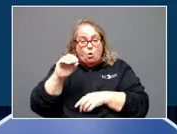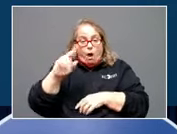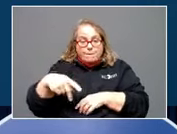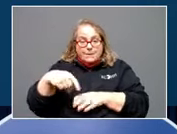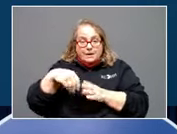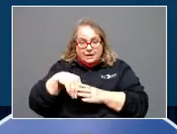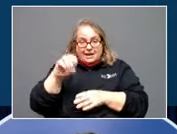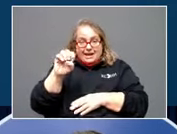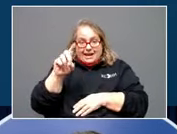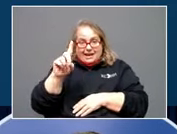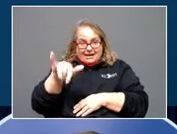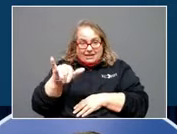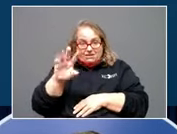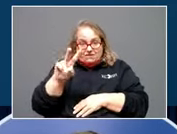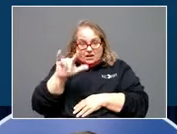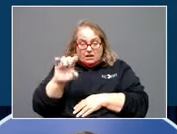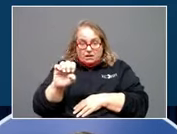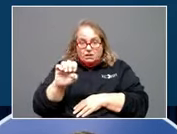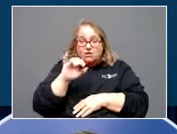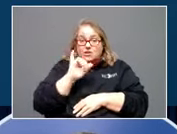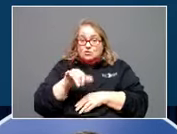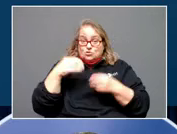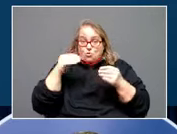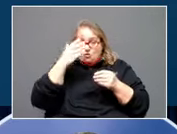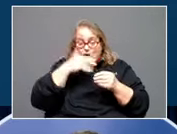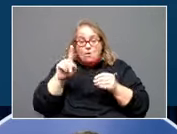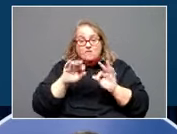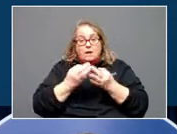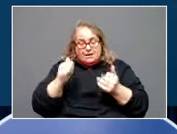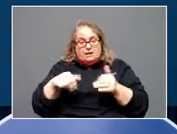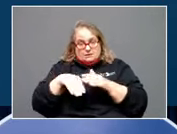Eddyville. These are the storefronts that the families are going to be able to come in